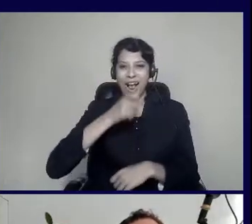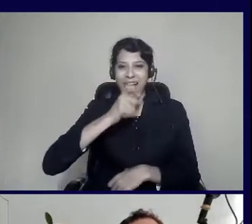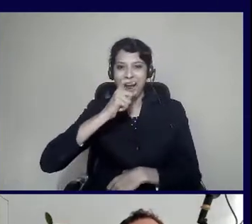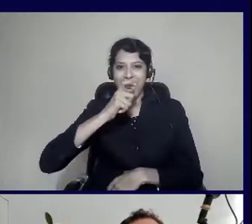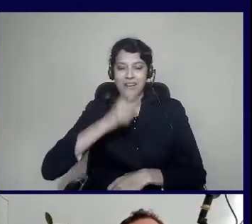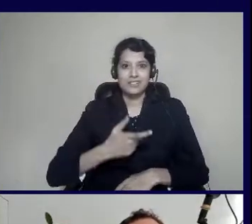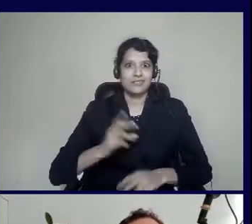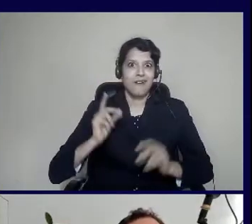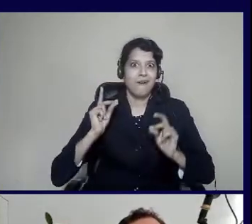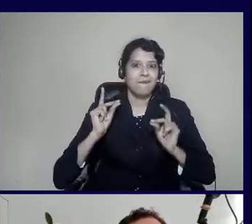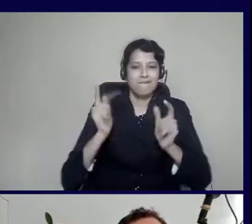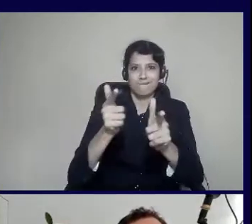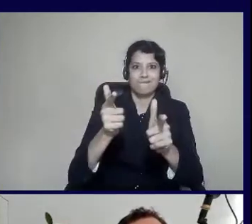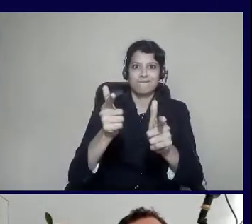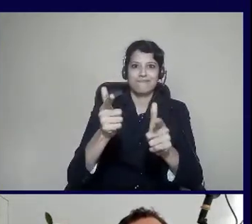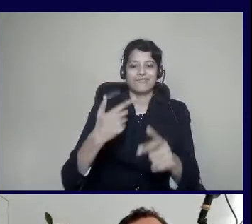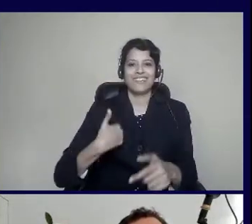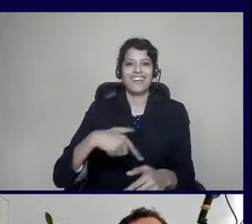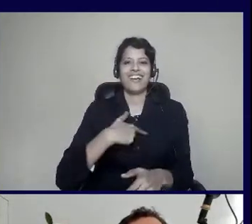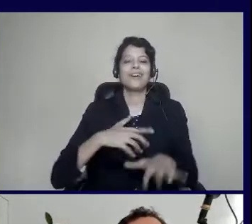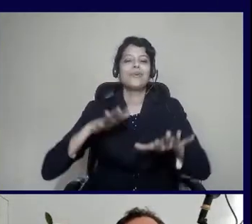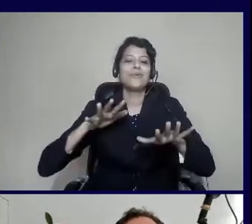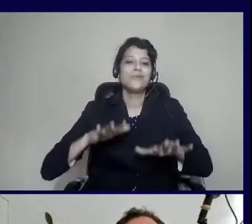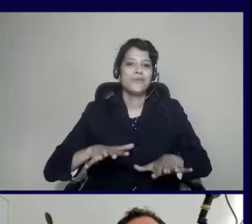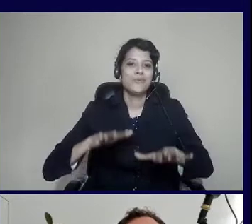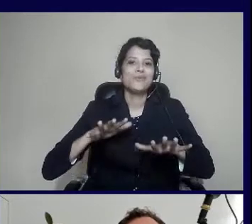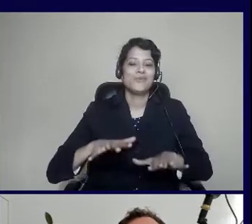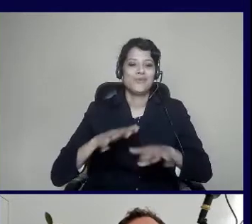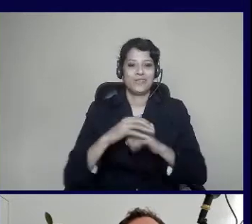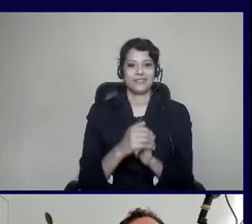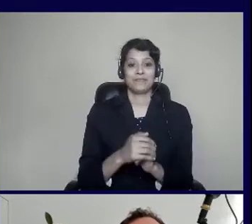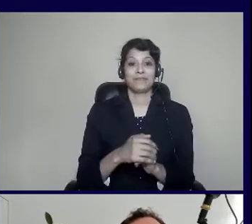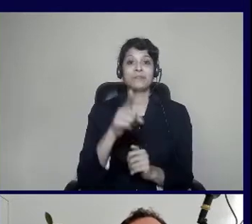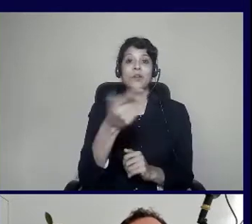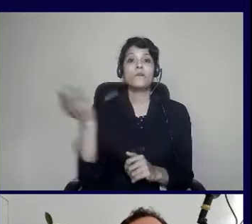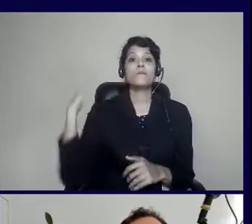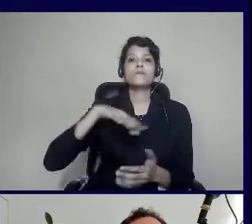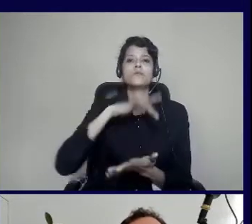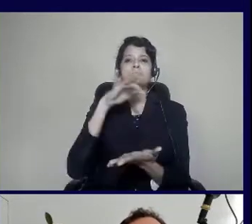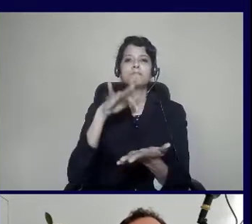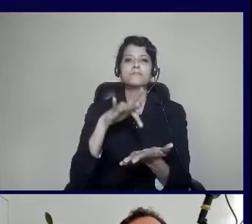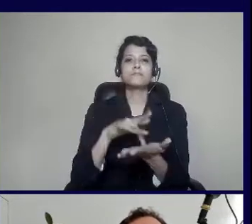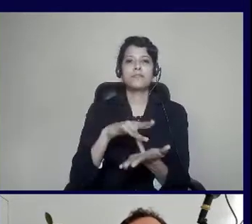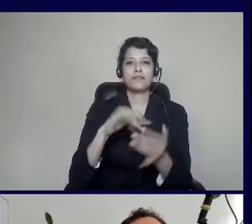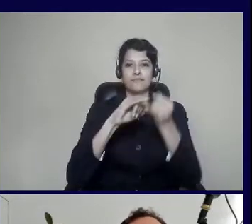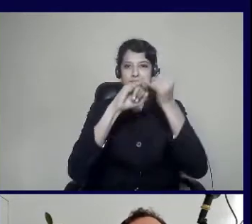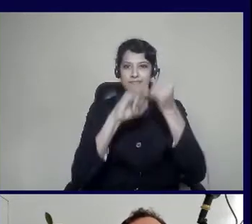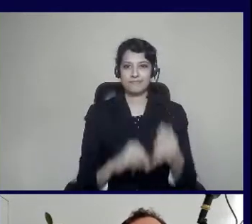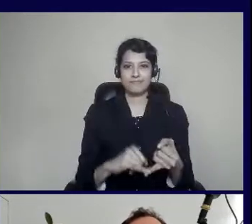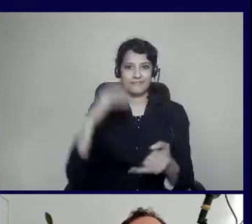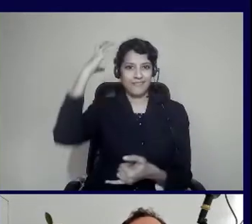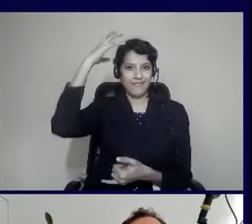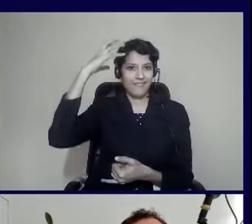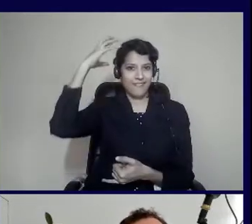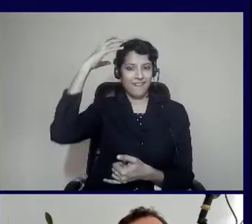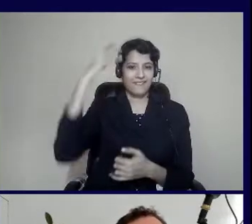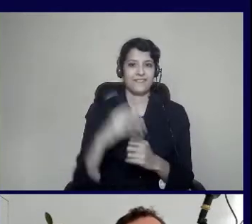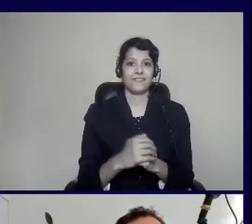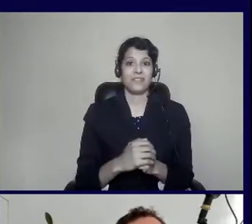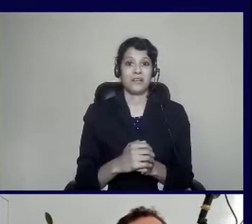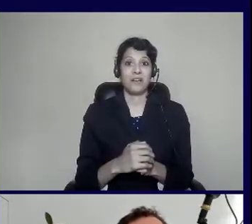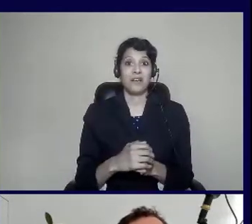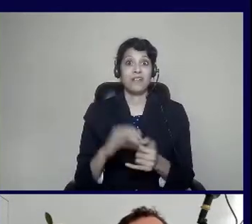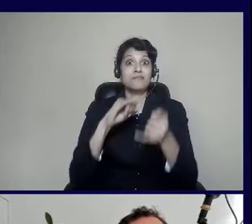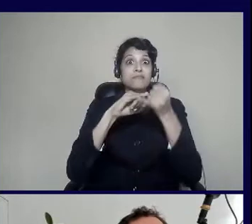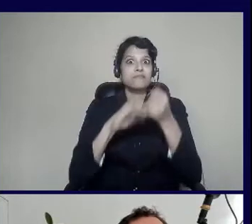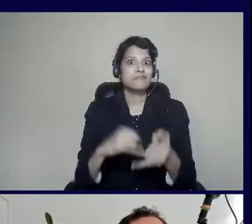from South Africa, which actually has the largest expat Indian community in the world,